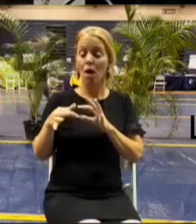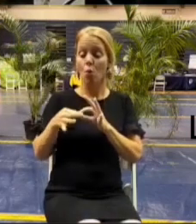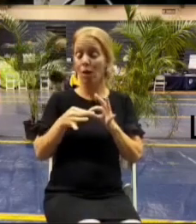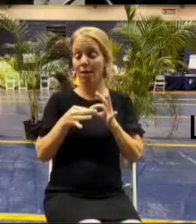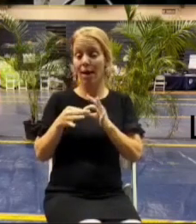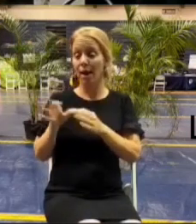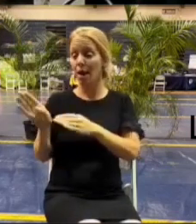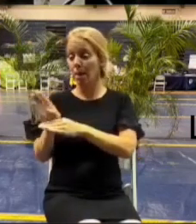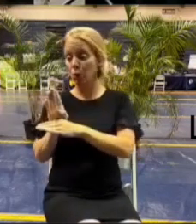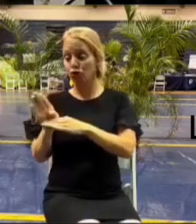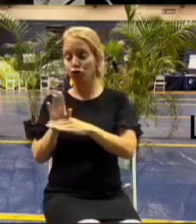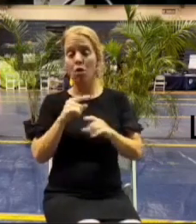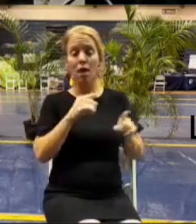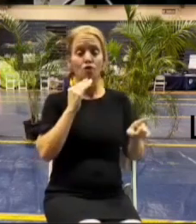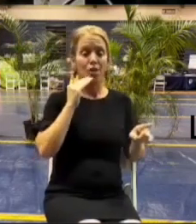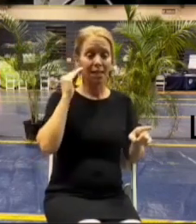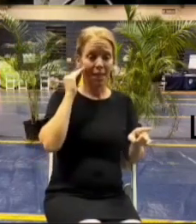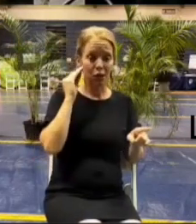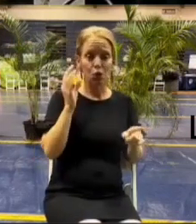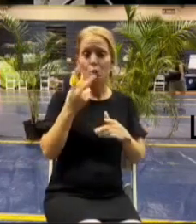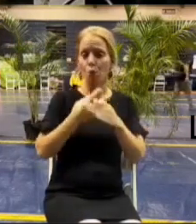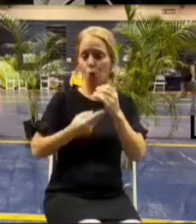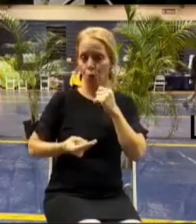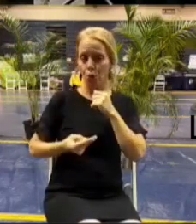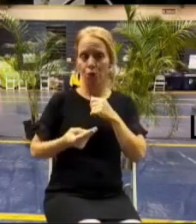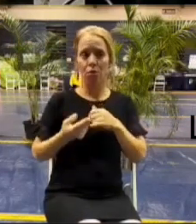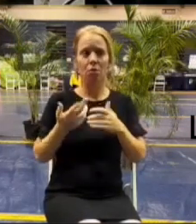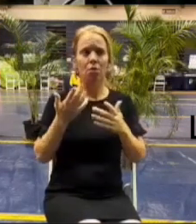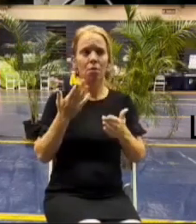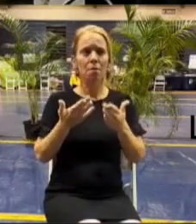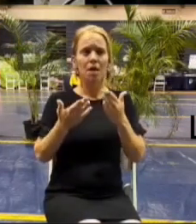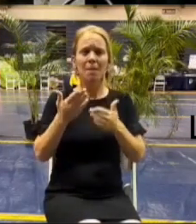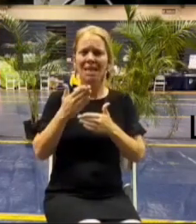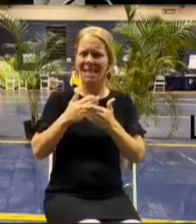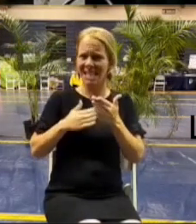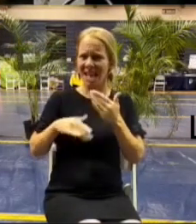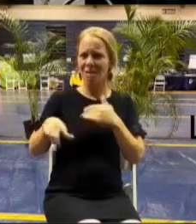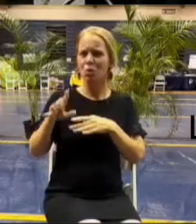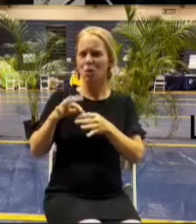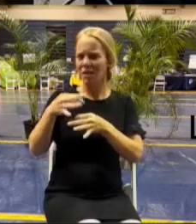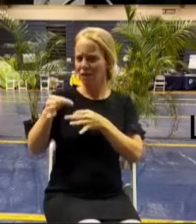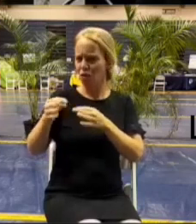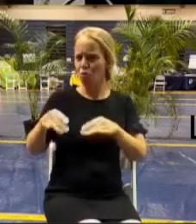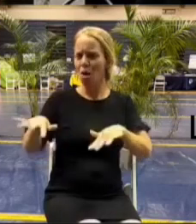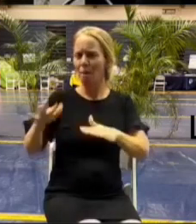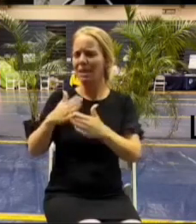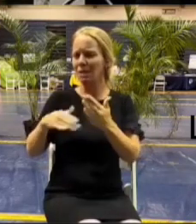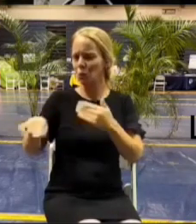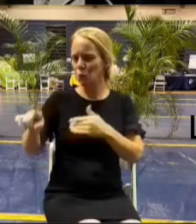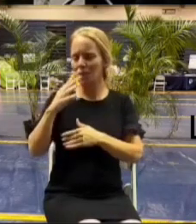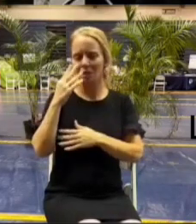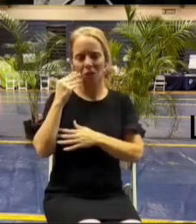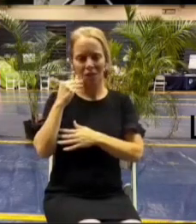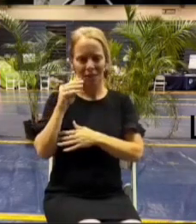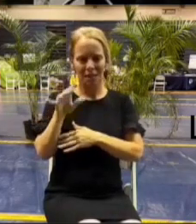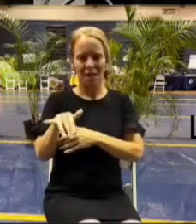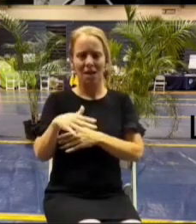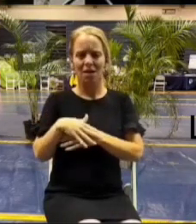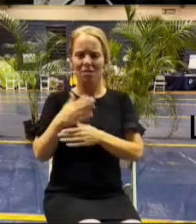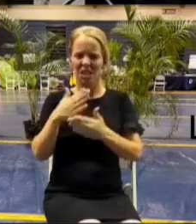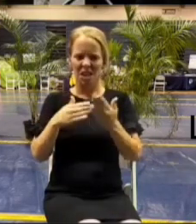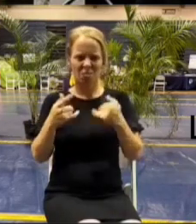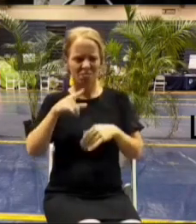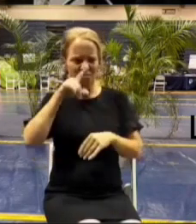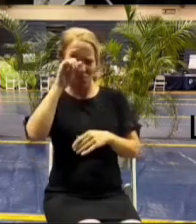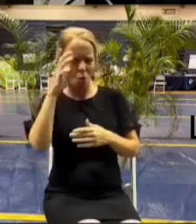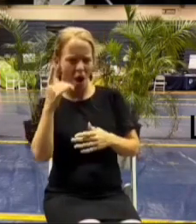residential properties and i may be talking to someone in here that's a deferred property and you're probably wondering why can't i get why can't i get